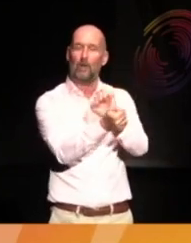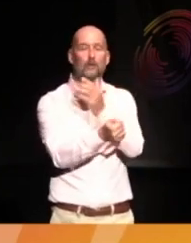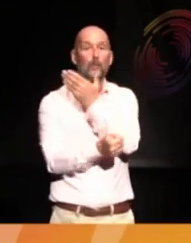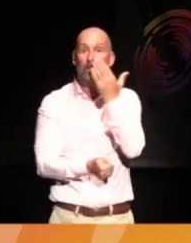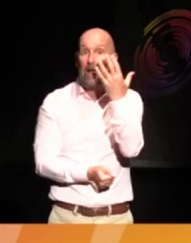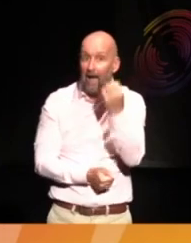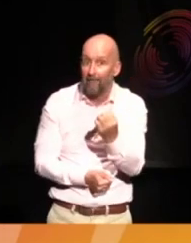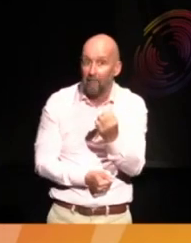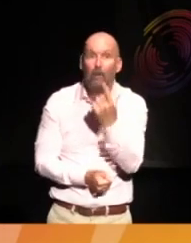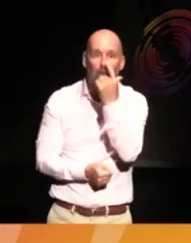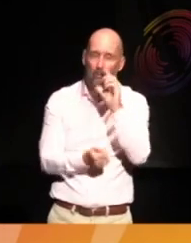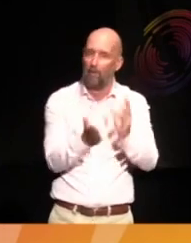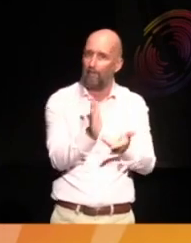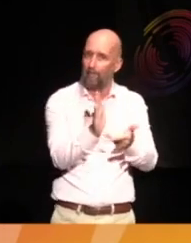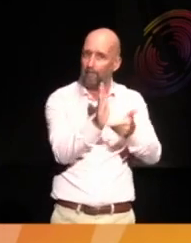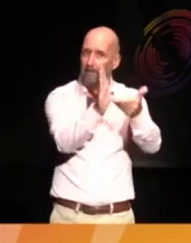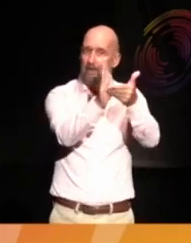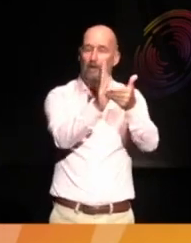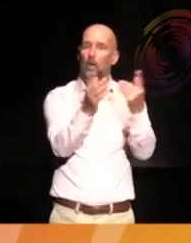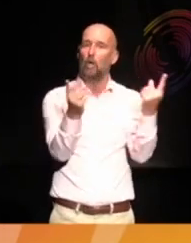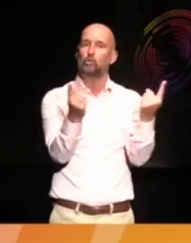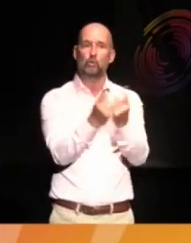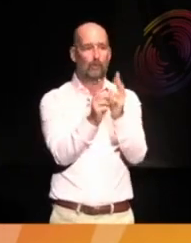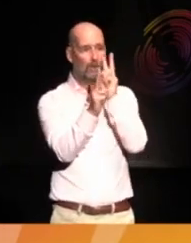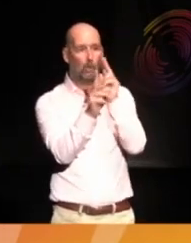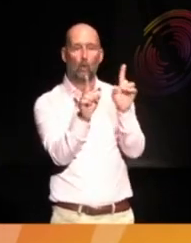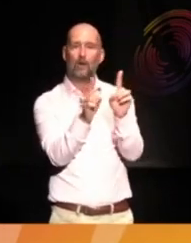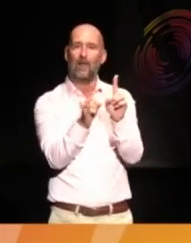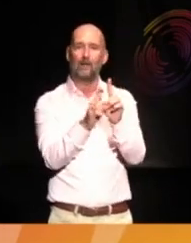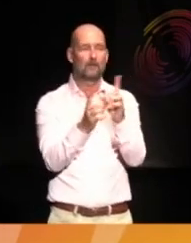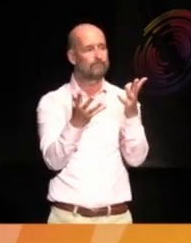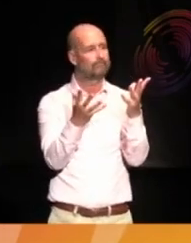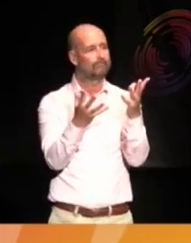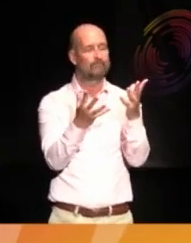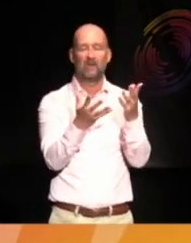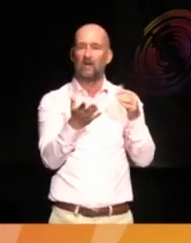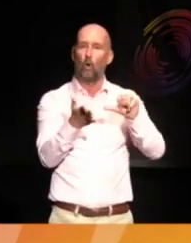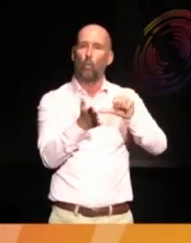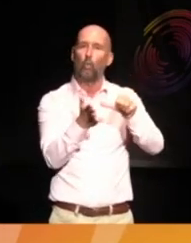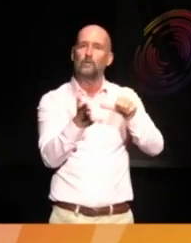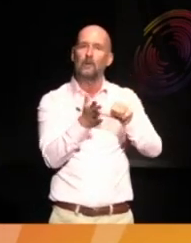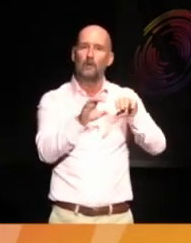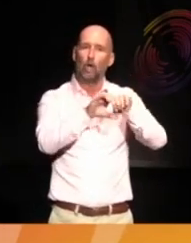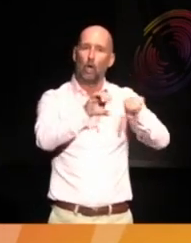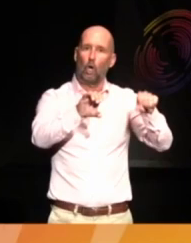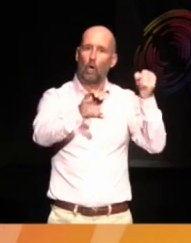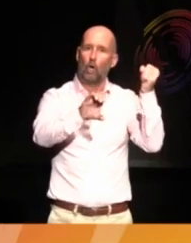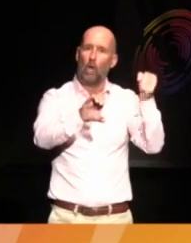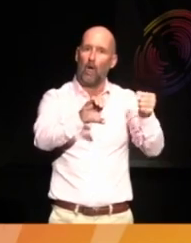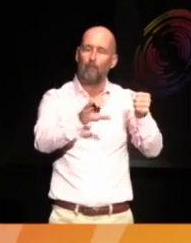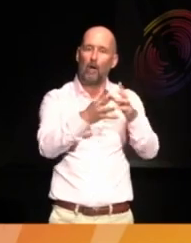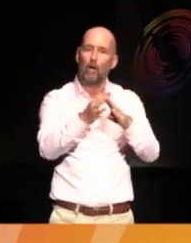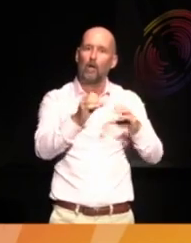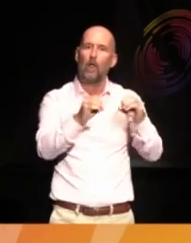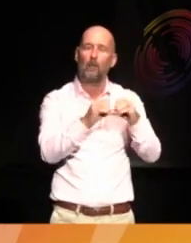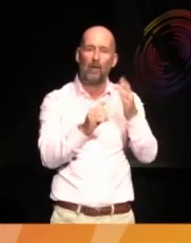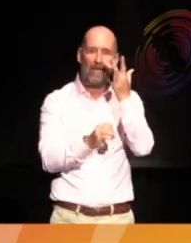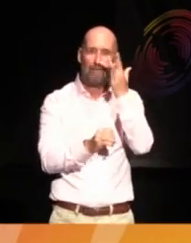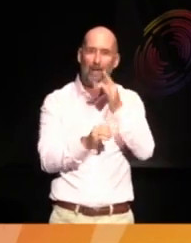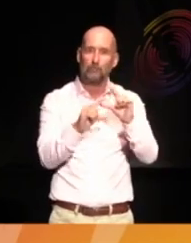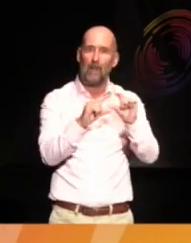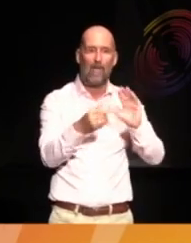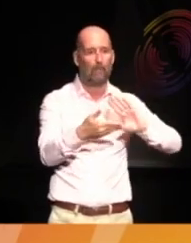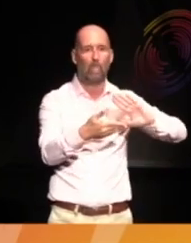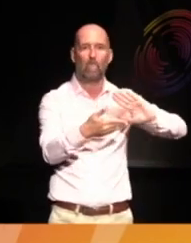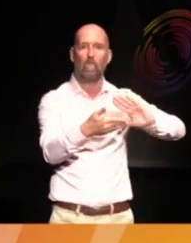but it could. We gave an example of something that looked a bit like a wooden club. It had a, we did an imaginary label on it that just